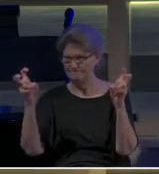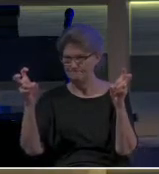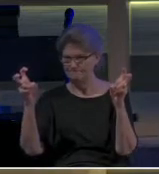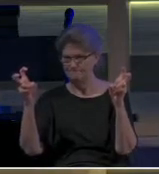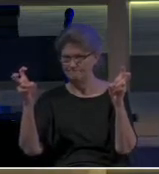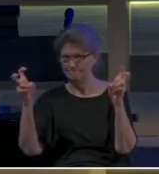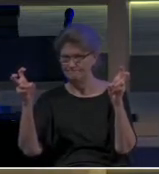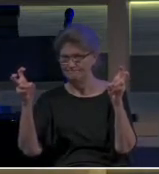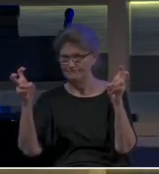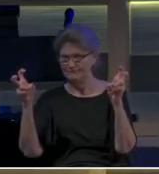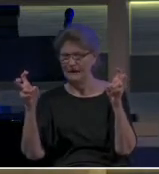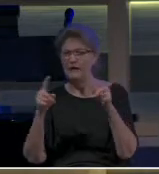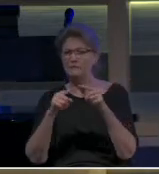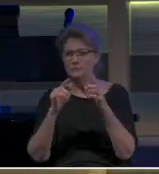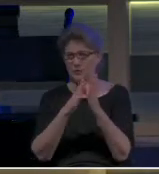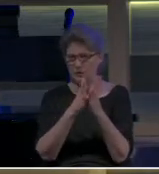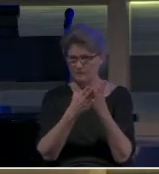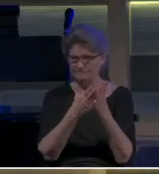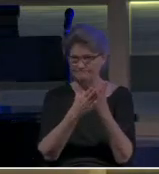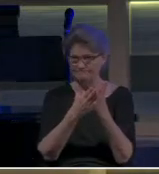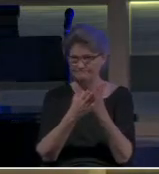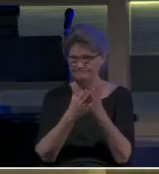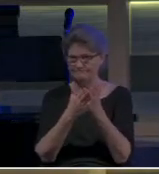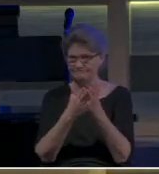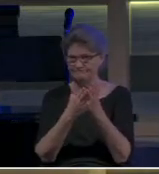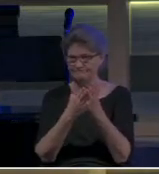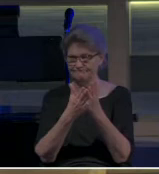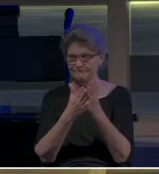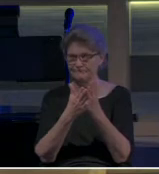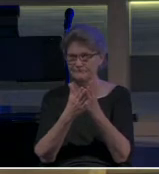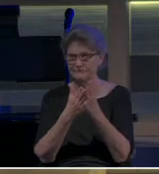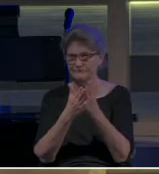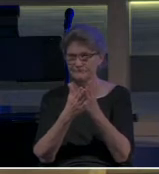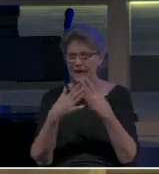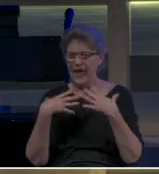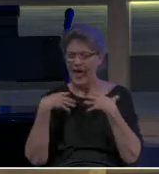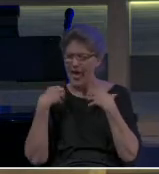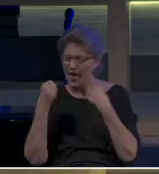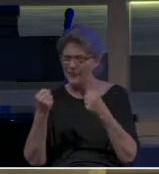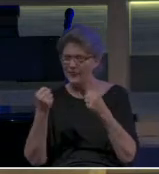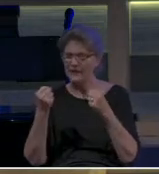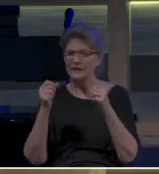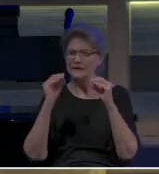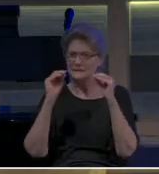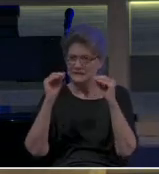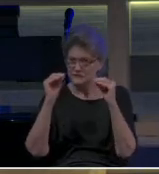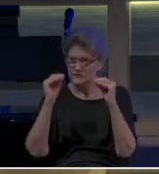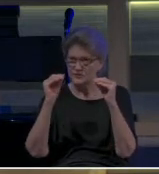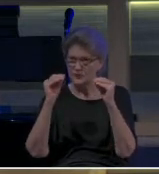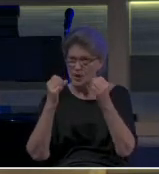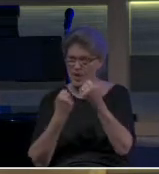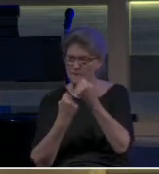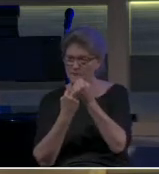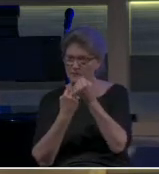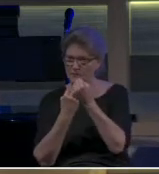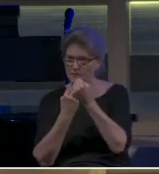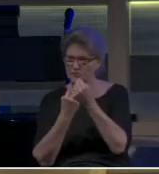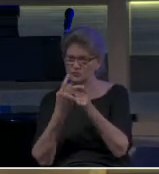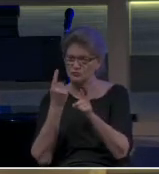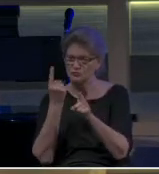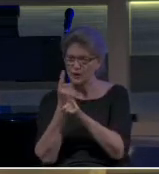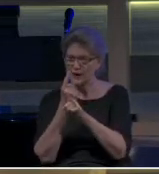theme of the book. The theme is this. Healthy doctrine promotes right living.